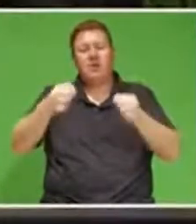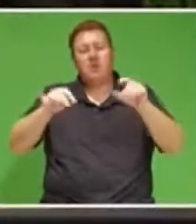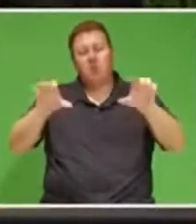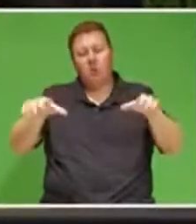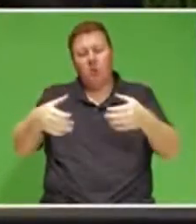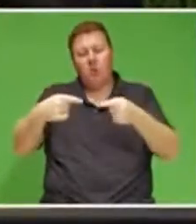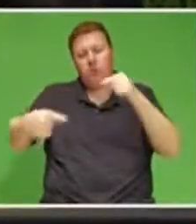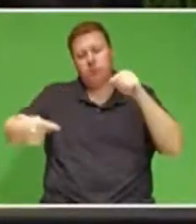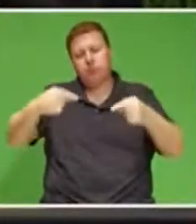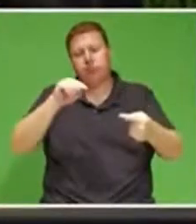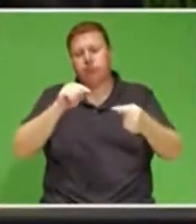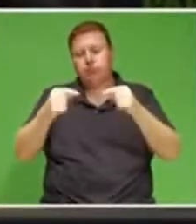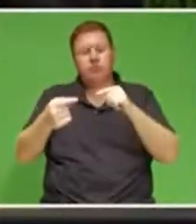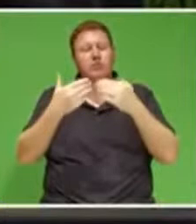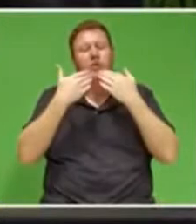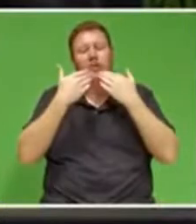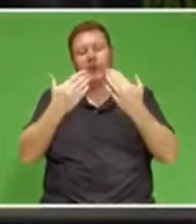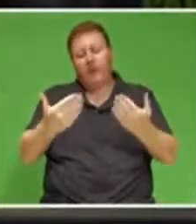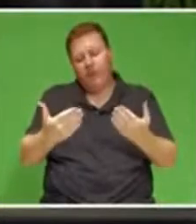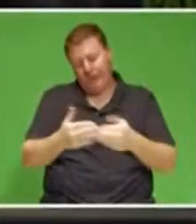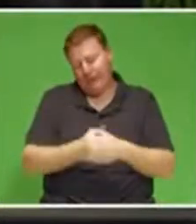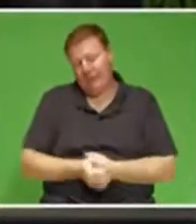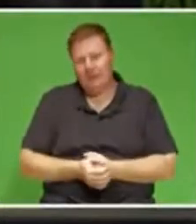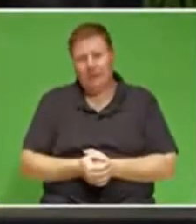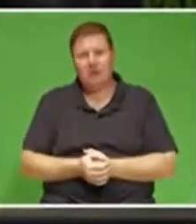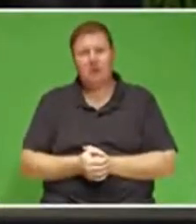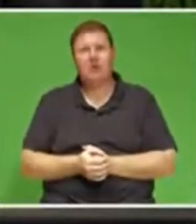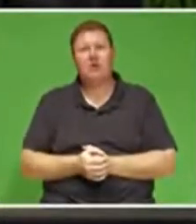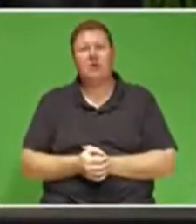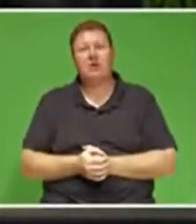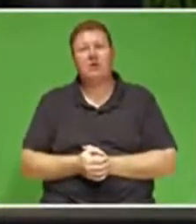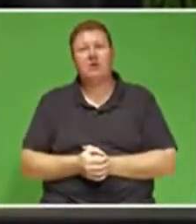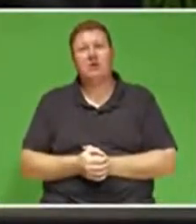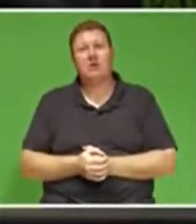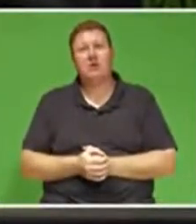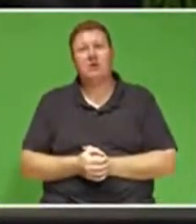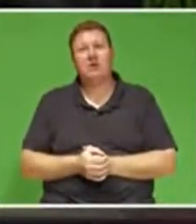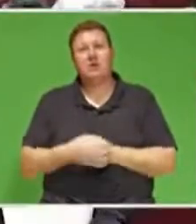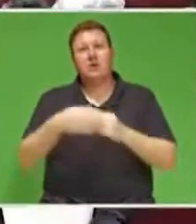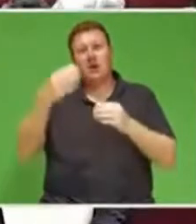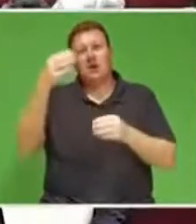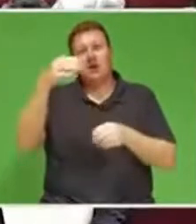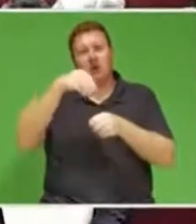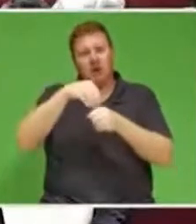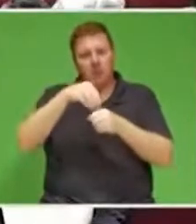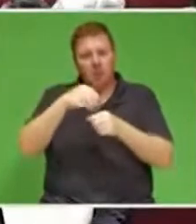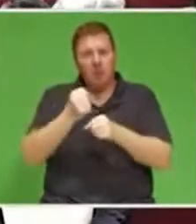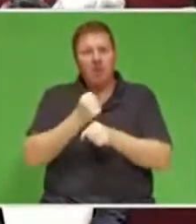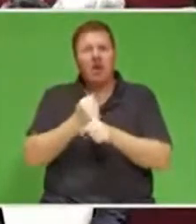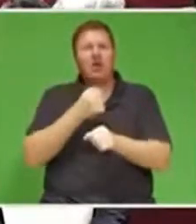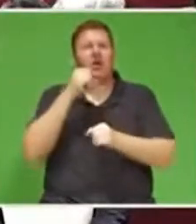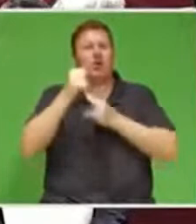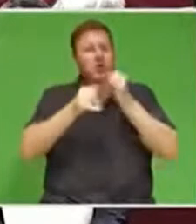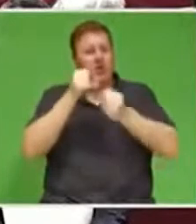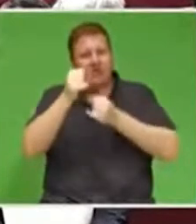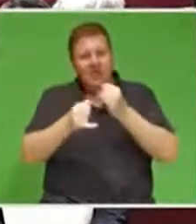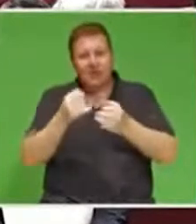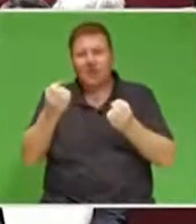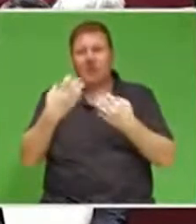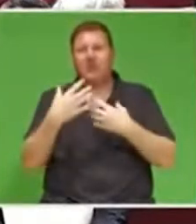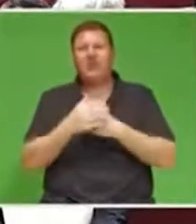of Parliament. I thank you all for the inputs you have made, the criticisms that you level